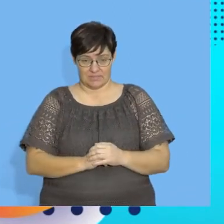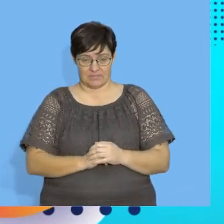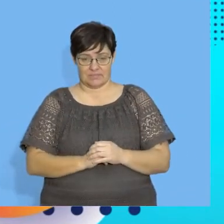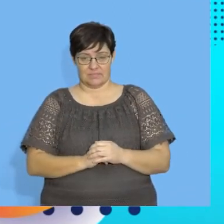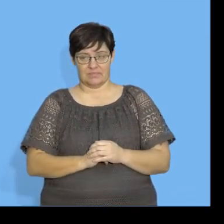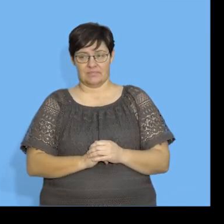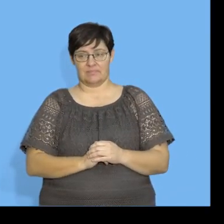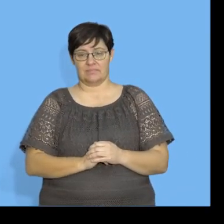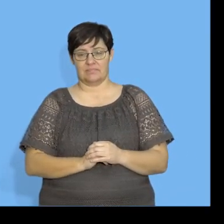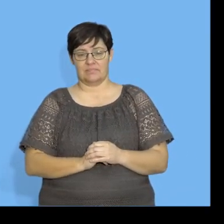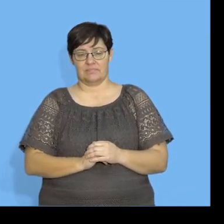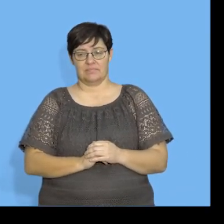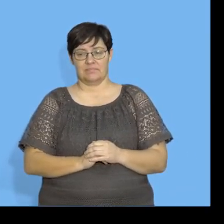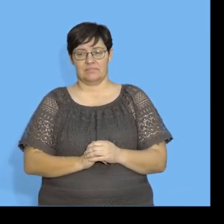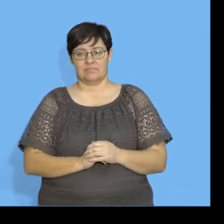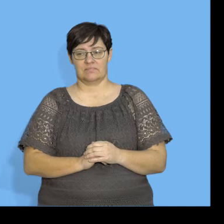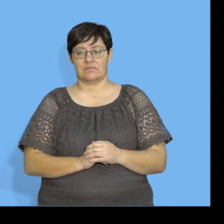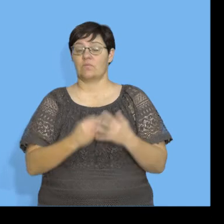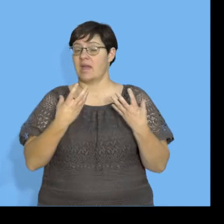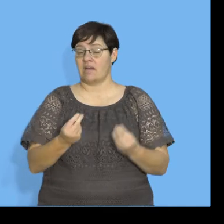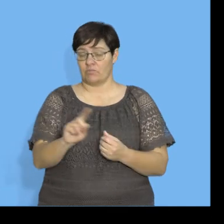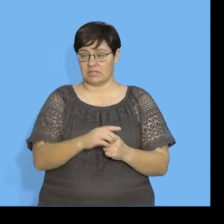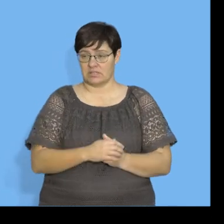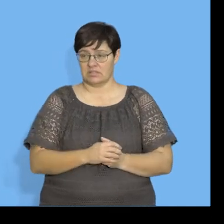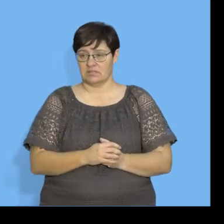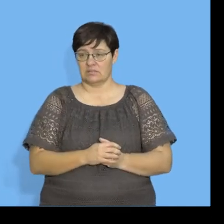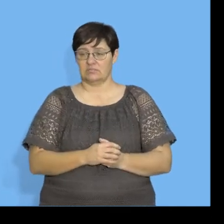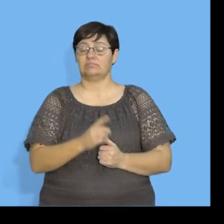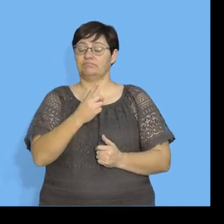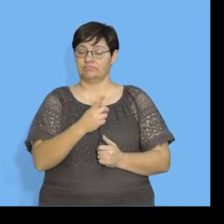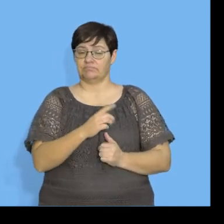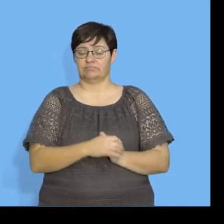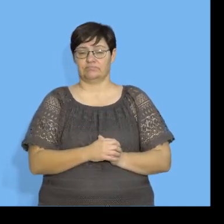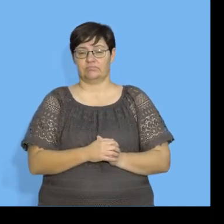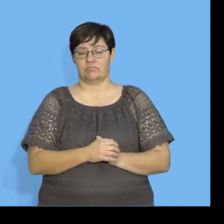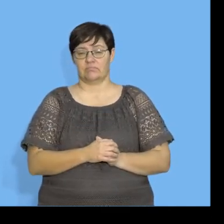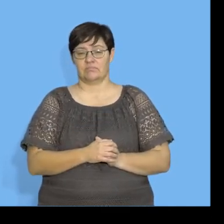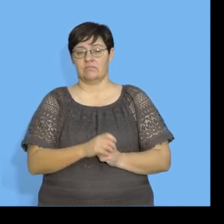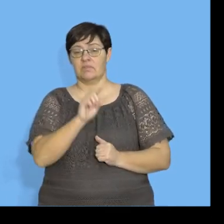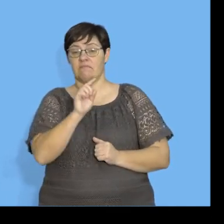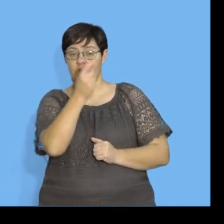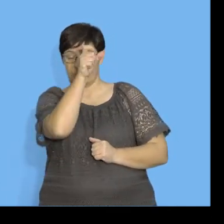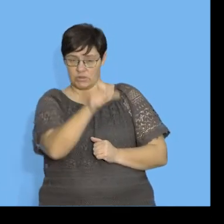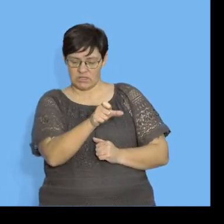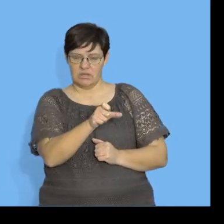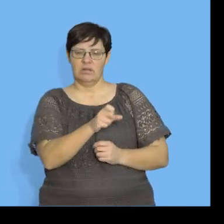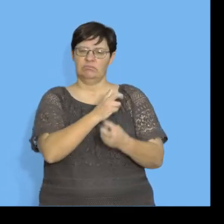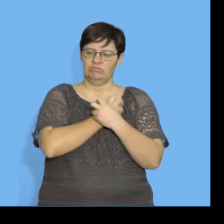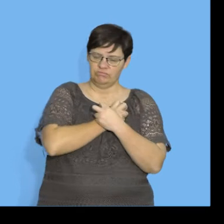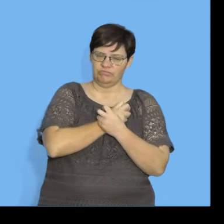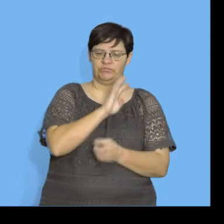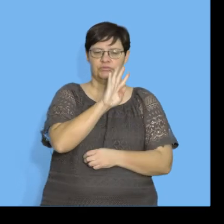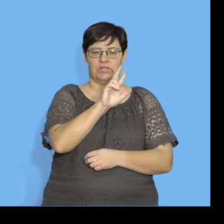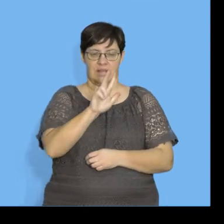Okay. So what do we have here is that the resting heart rate for first person was 48